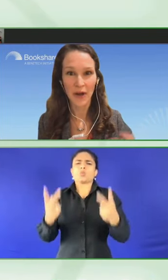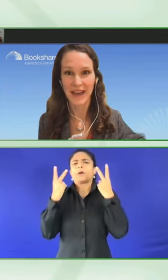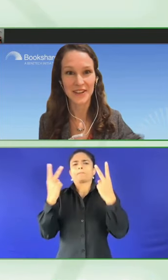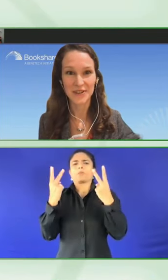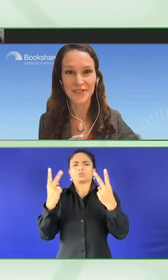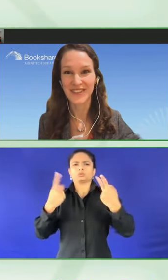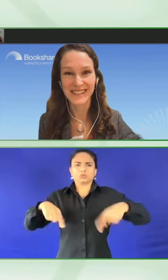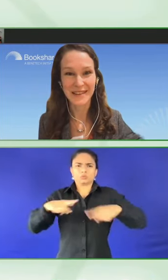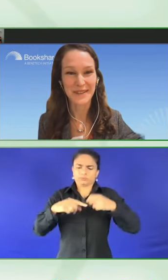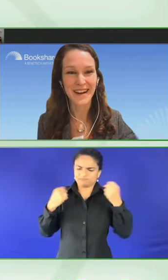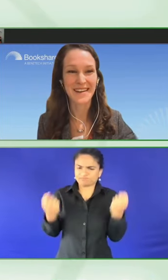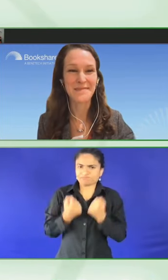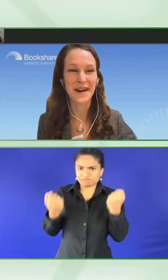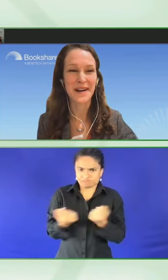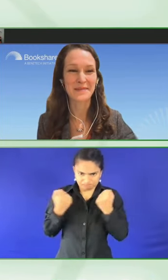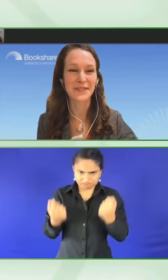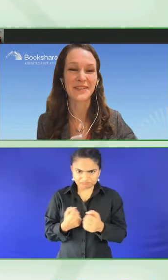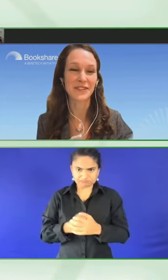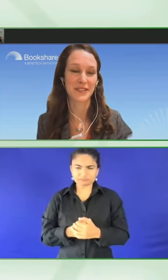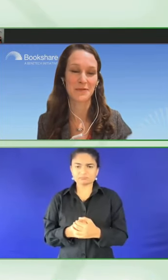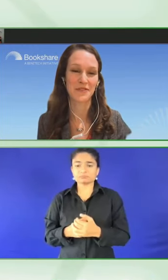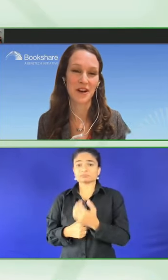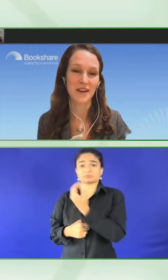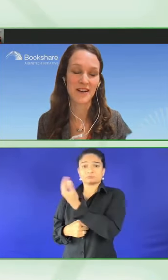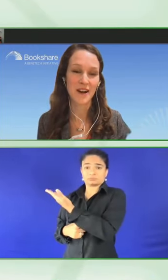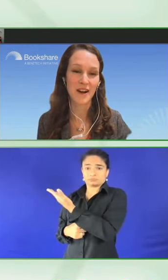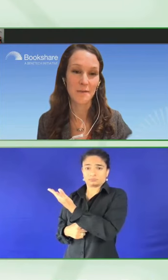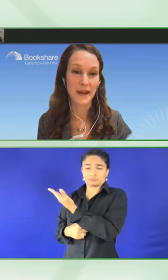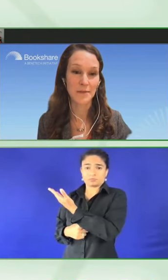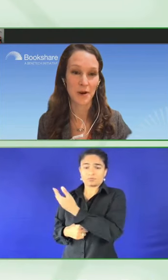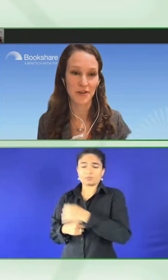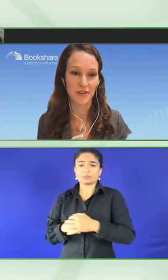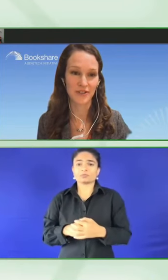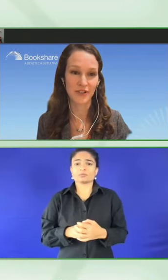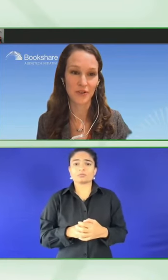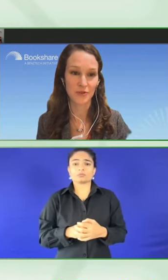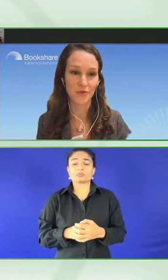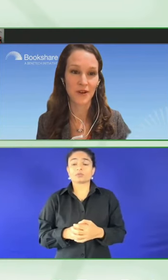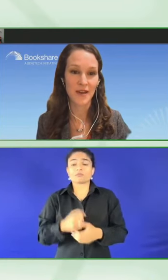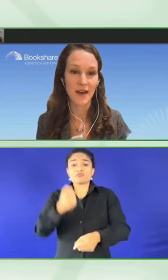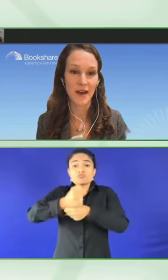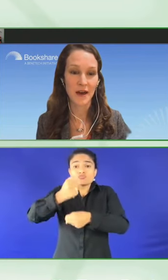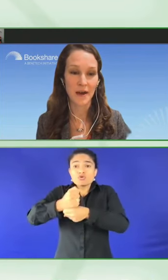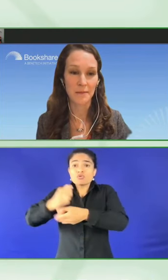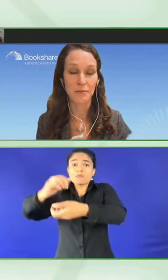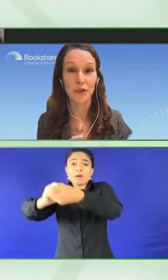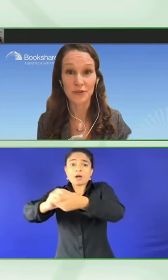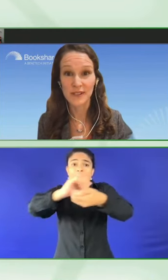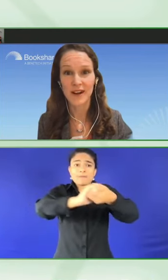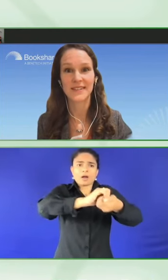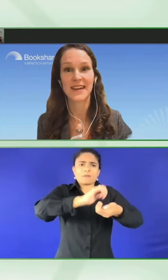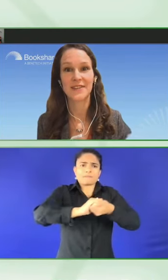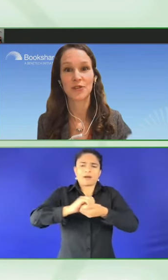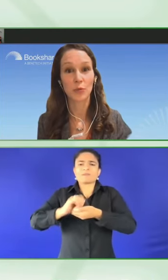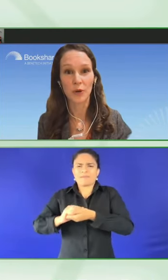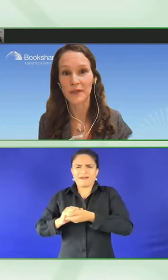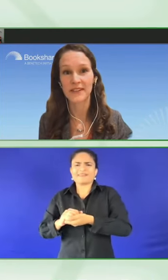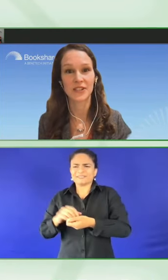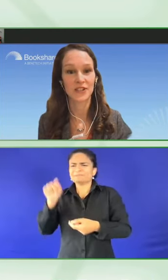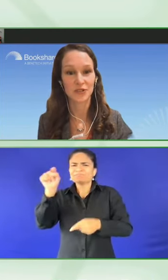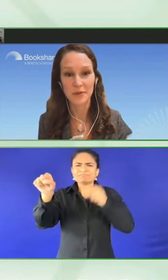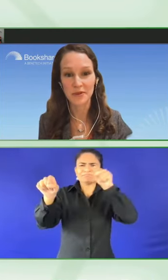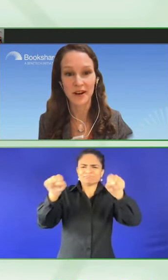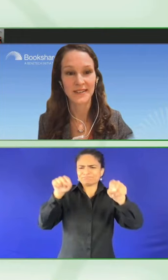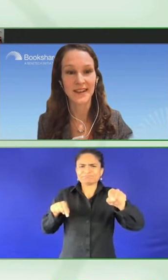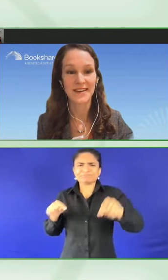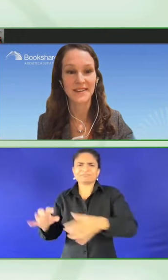of small and huge at the same time. So these are some of our many partners who produce content, who work with